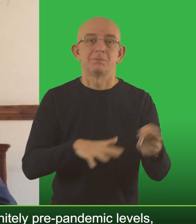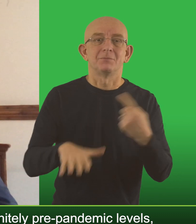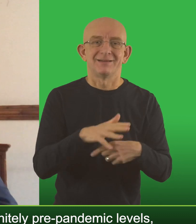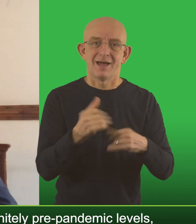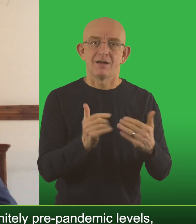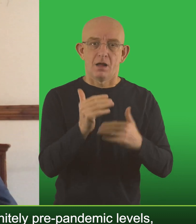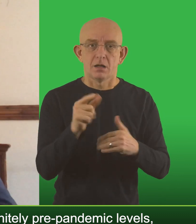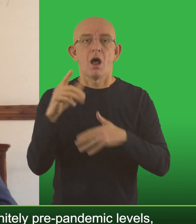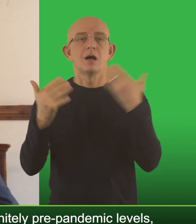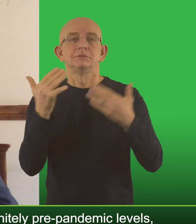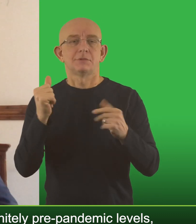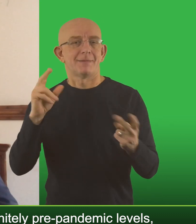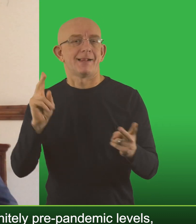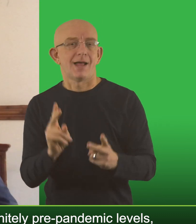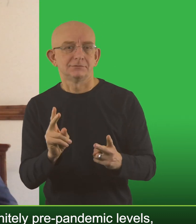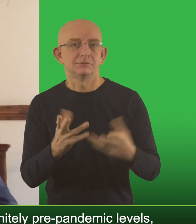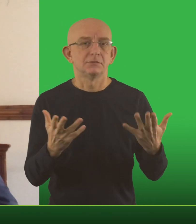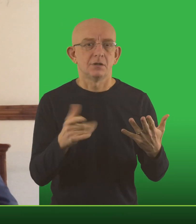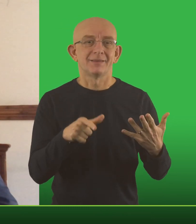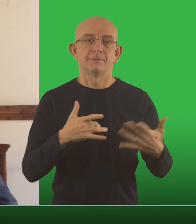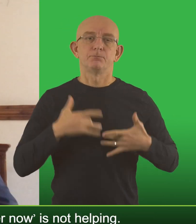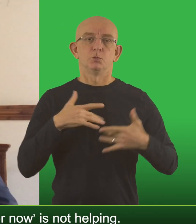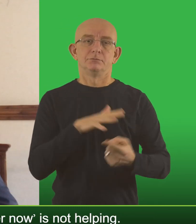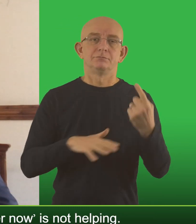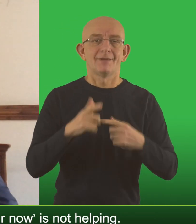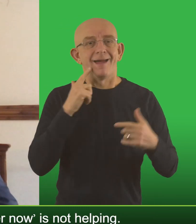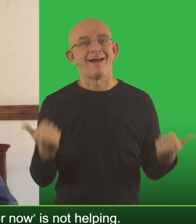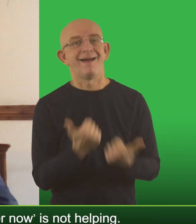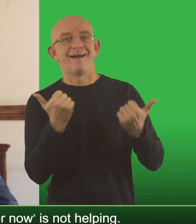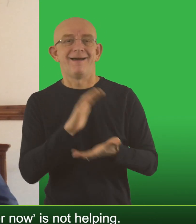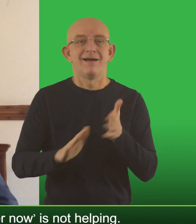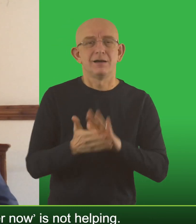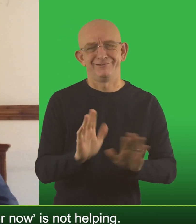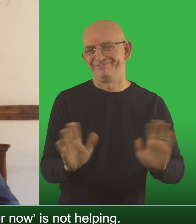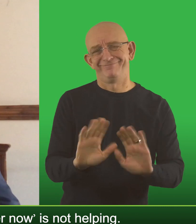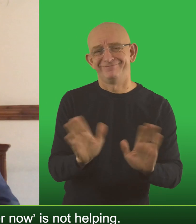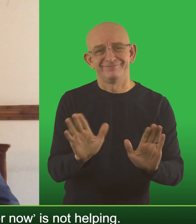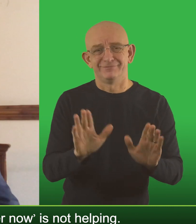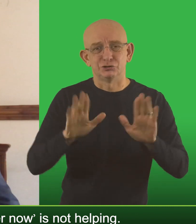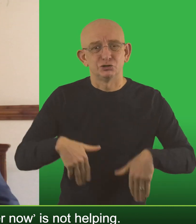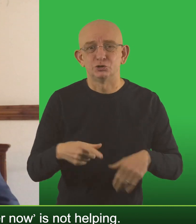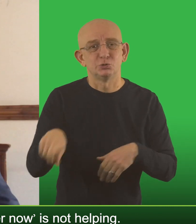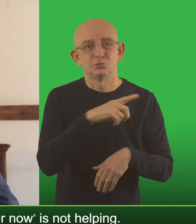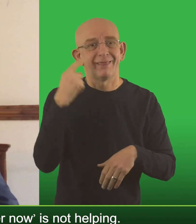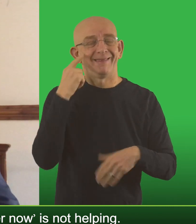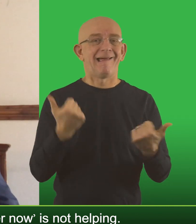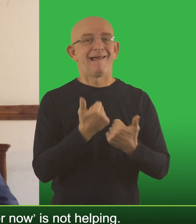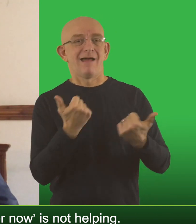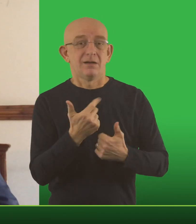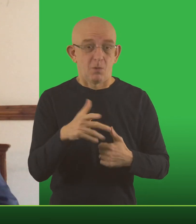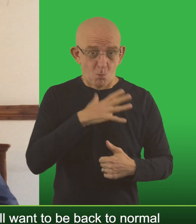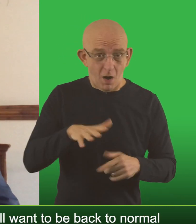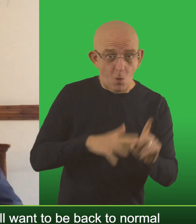definitely pre-pandemic levels, for adults a little bit lower. The mood music of it's all over now is not